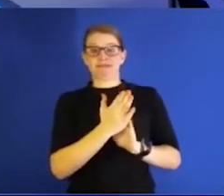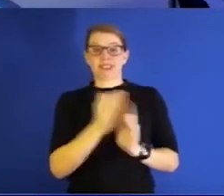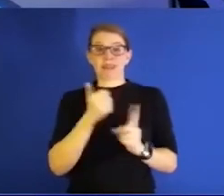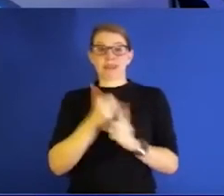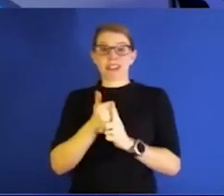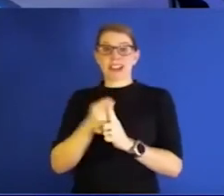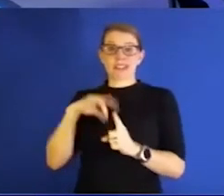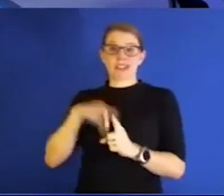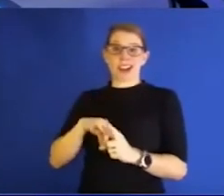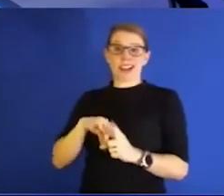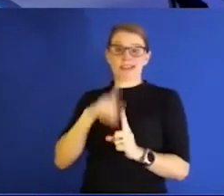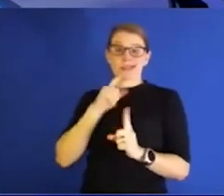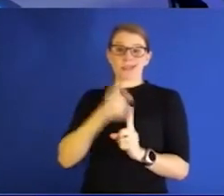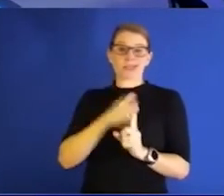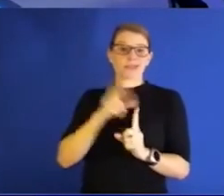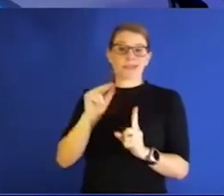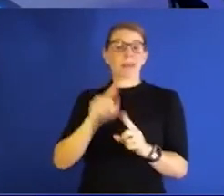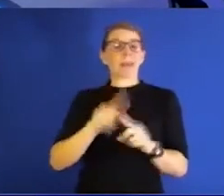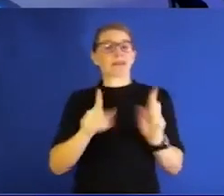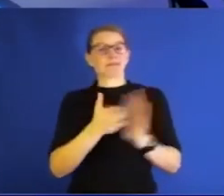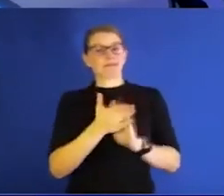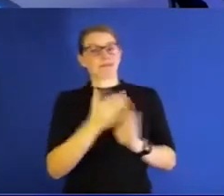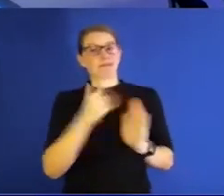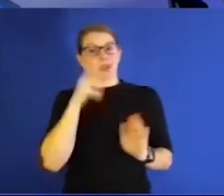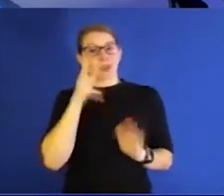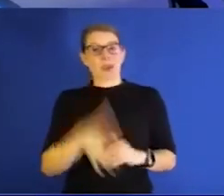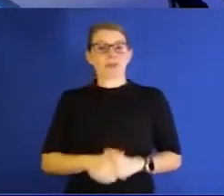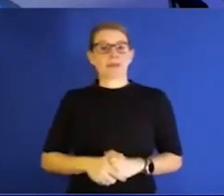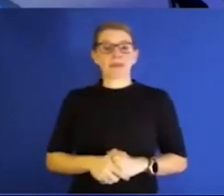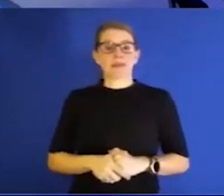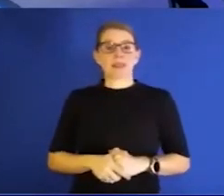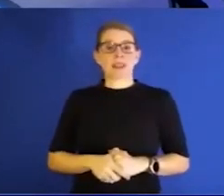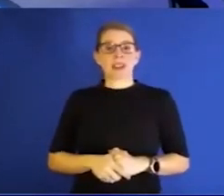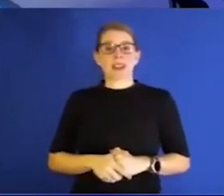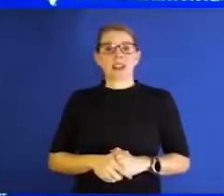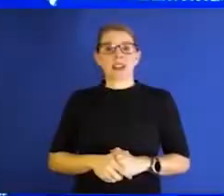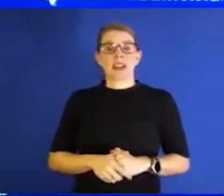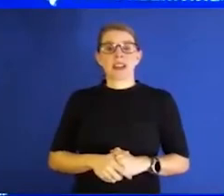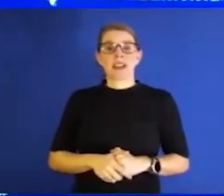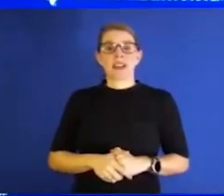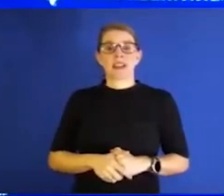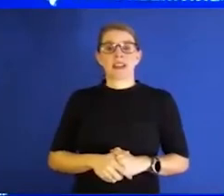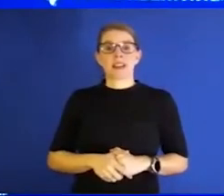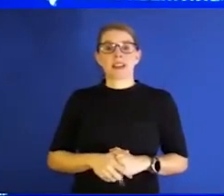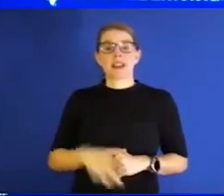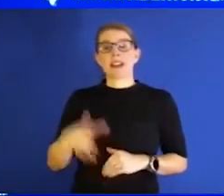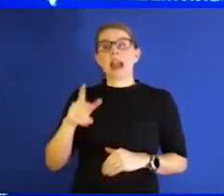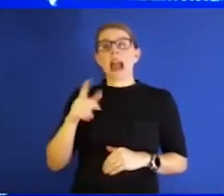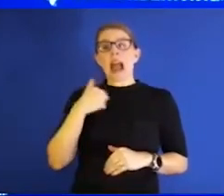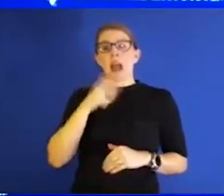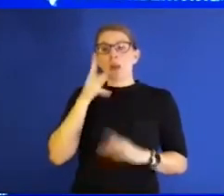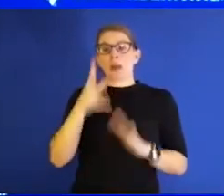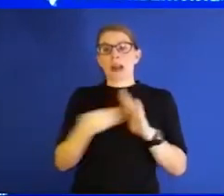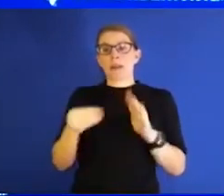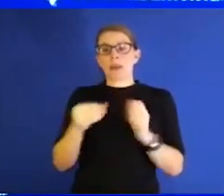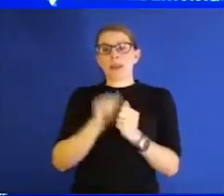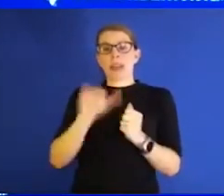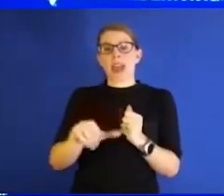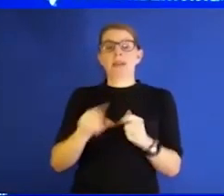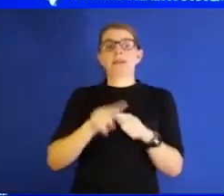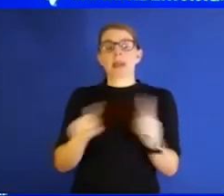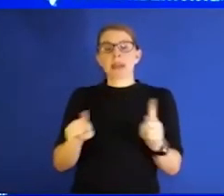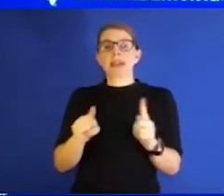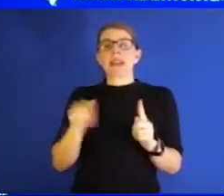we'll have Dr. Gerard back on soon. And, you know, I'll, you know, echo with that. With the subcontext of this large